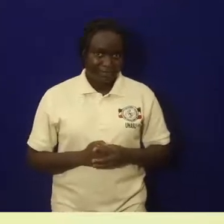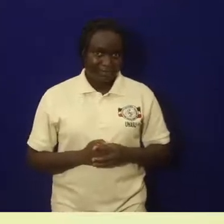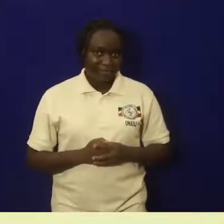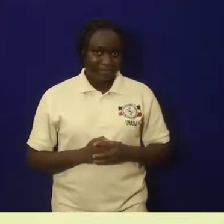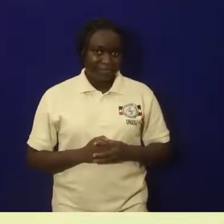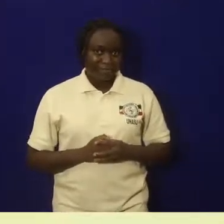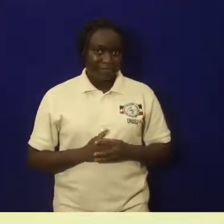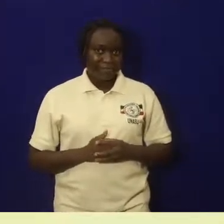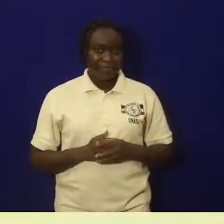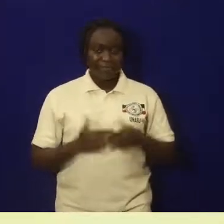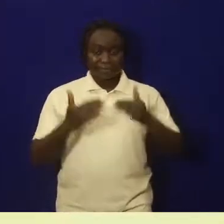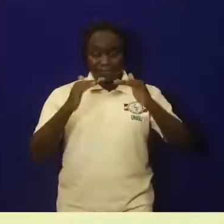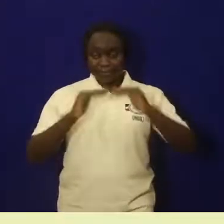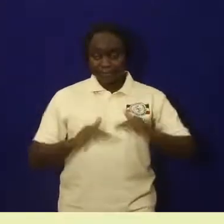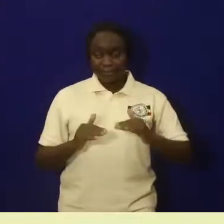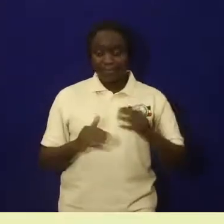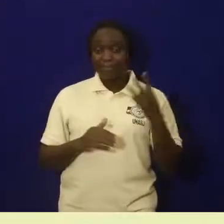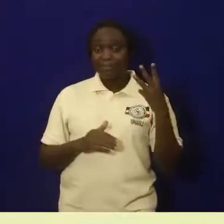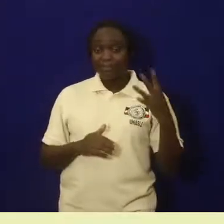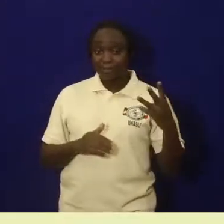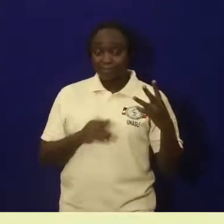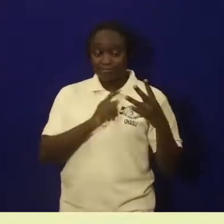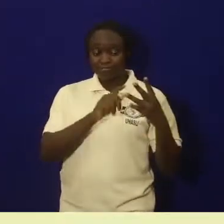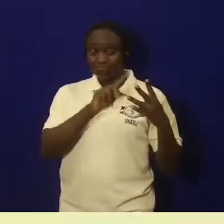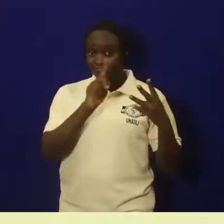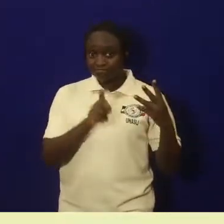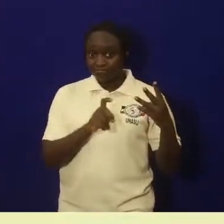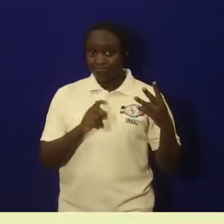Number four,